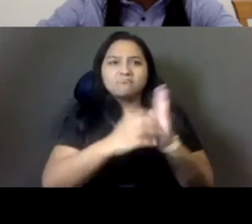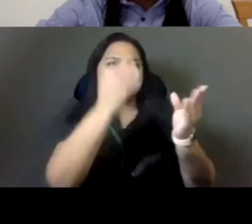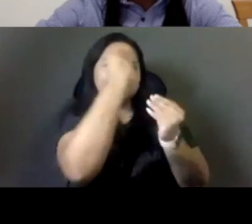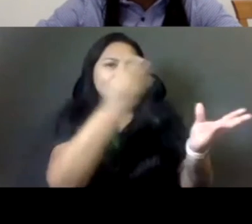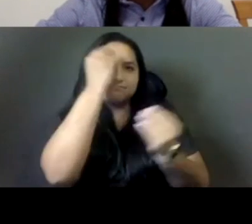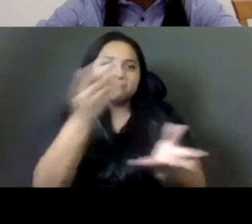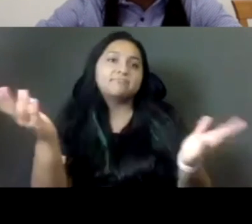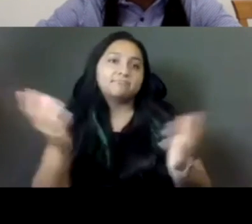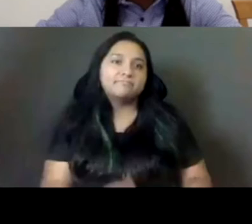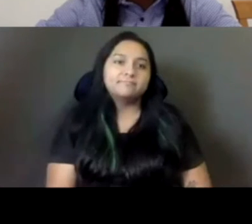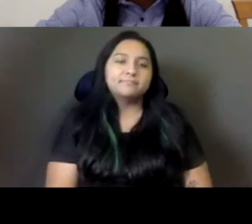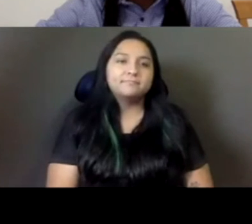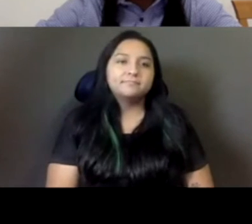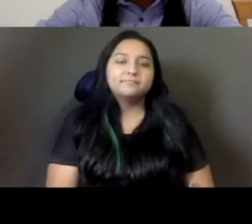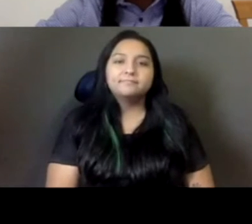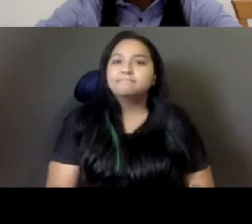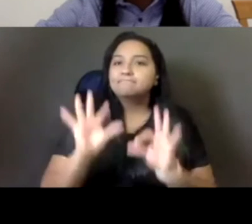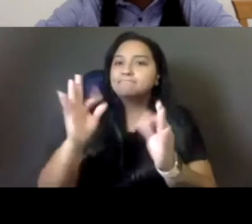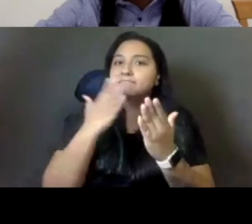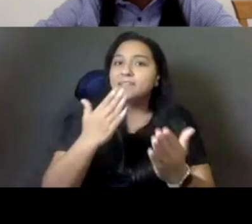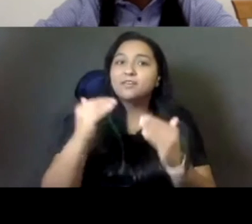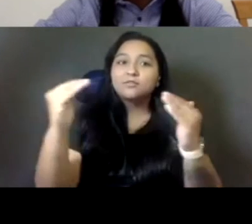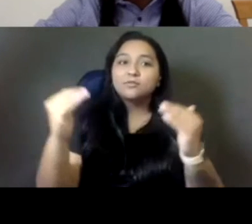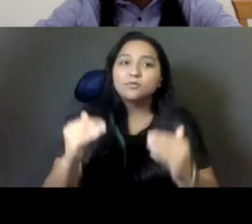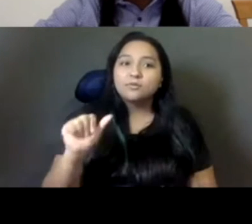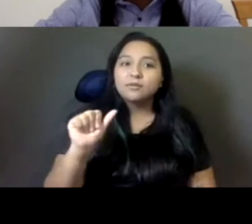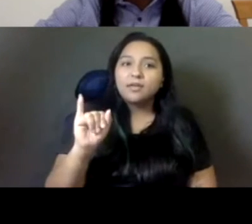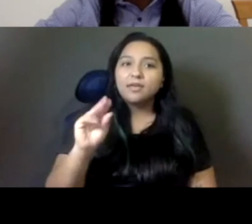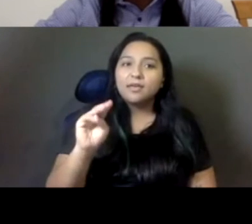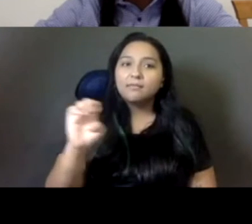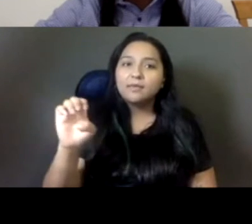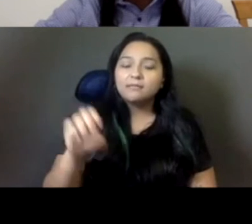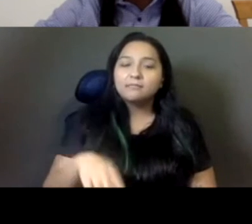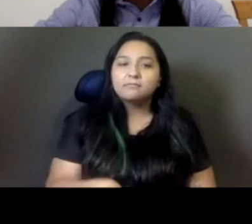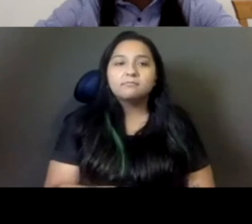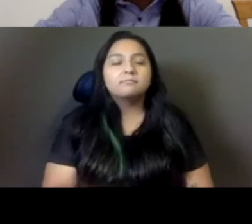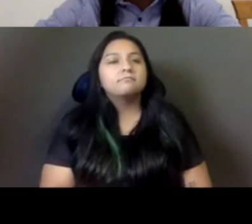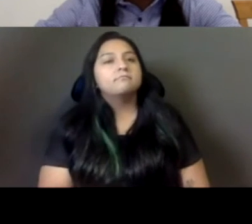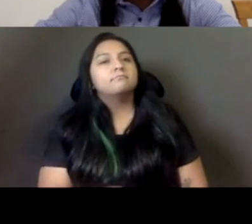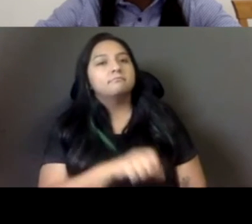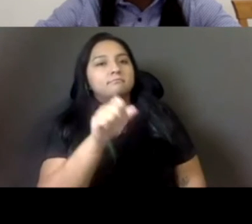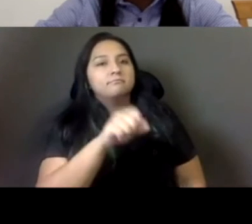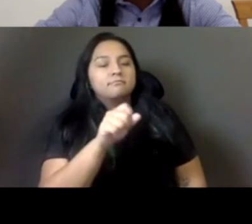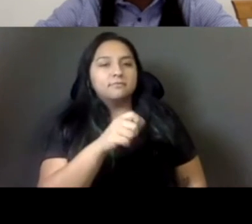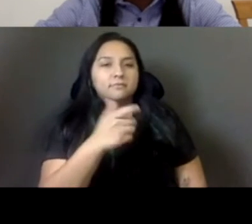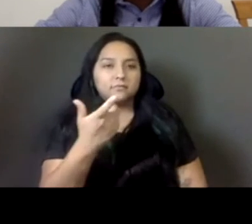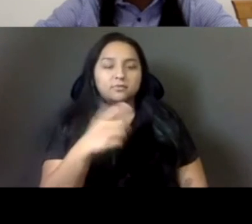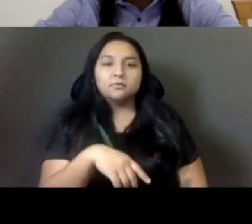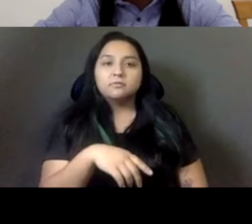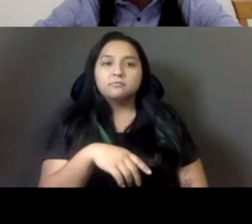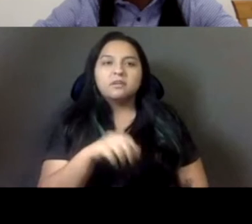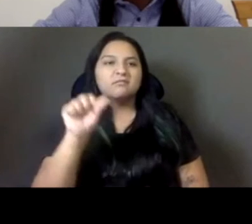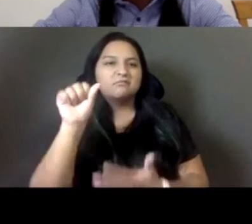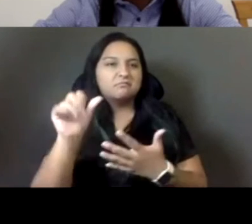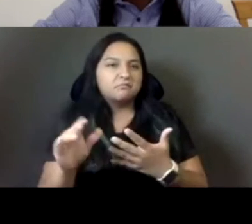Thank you, Jairo. And Amy? I, um, in addition, uh, to, to those things I dropped, um, two of our